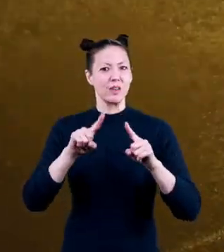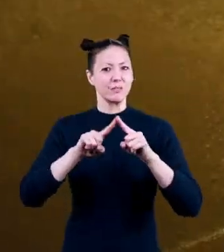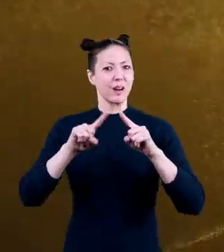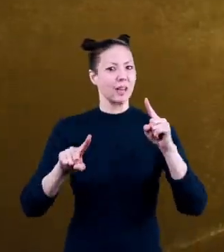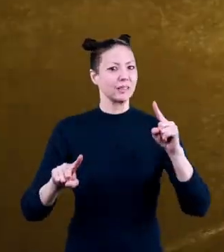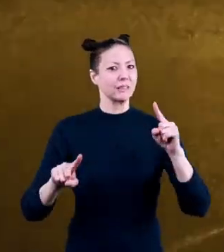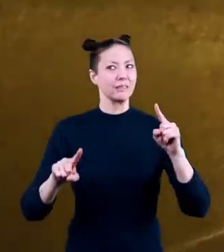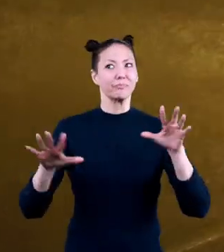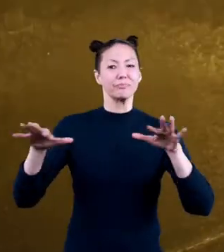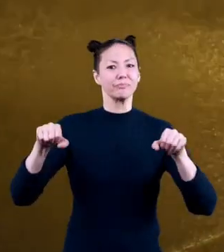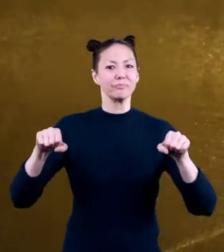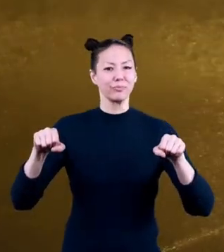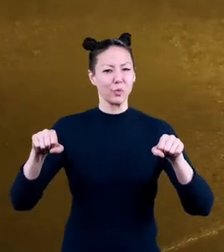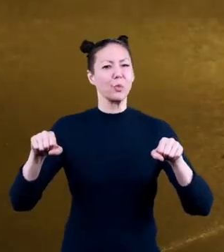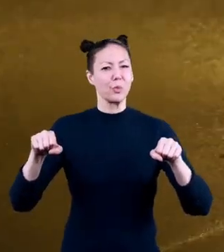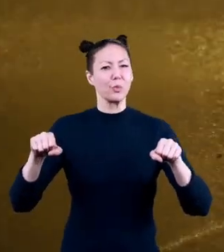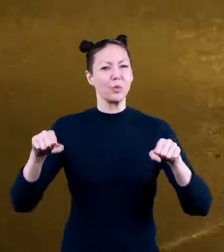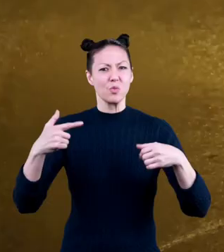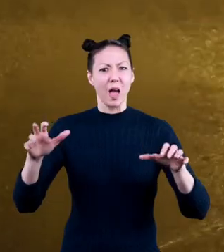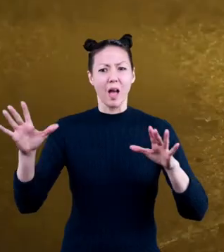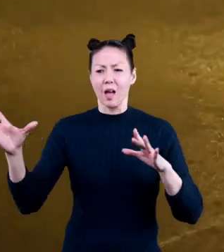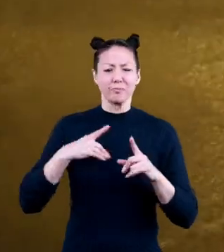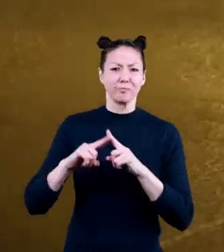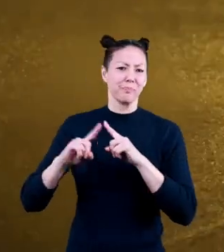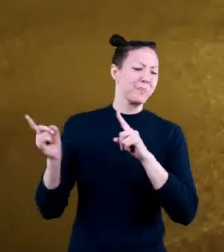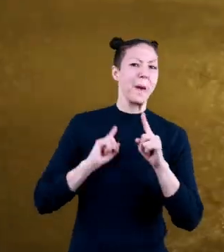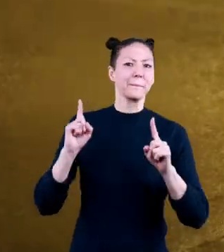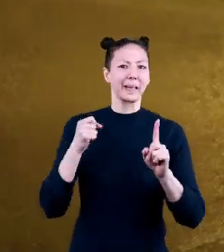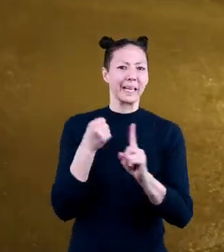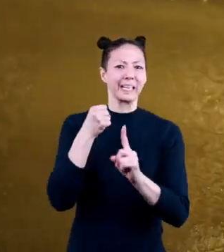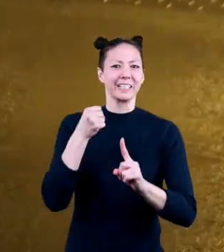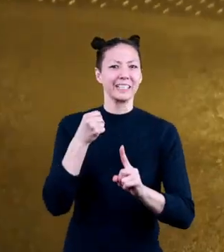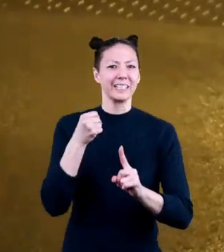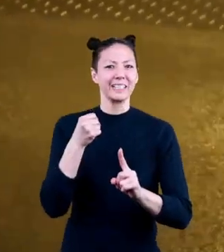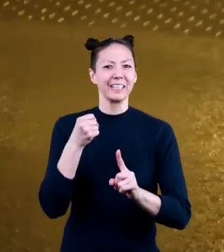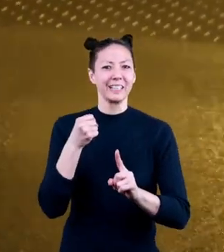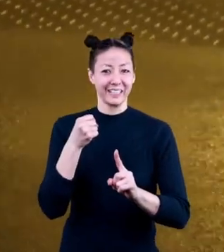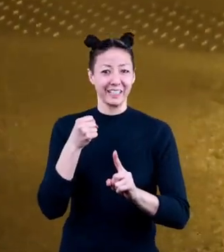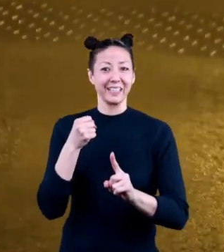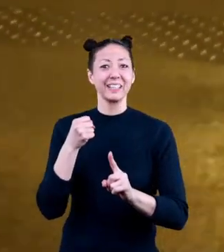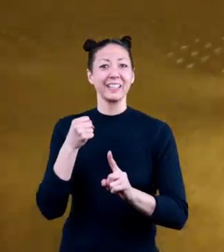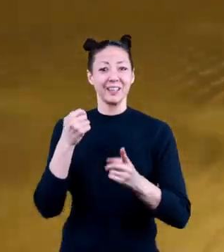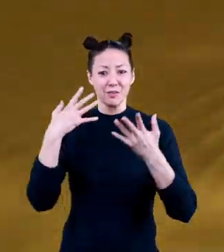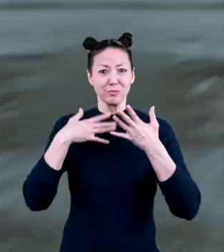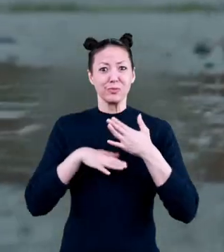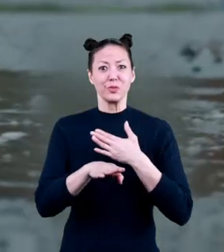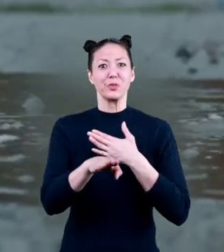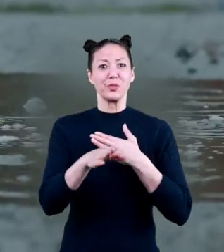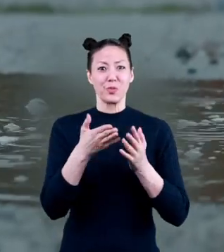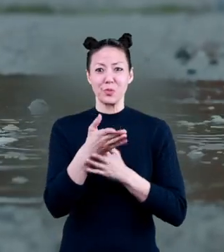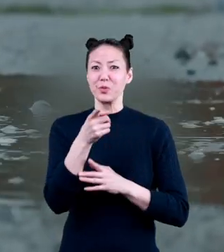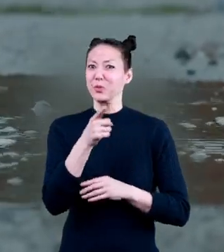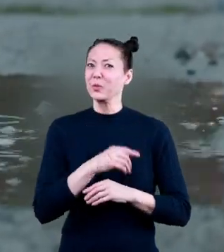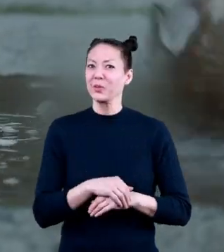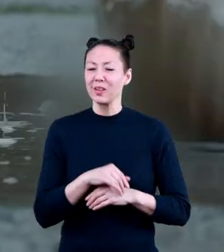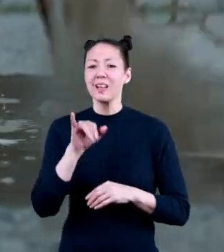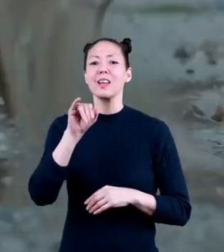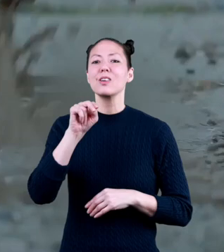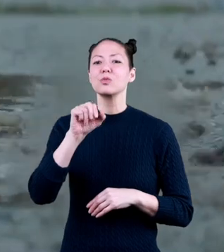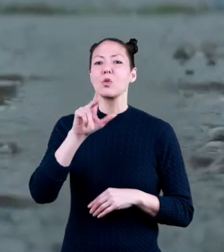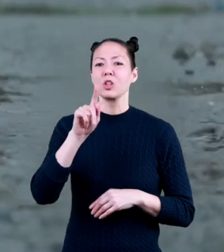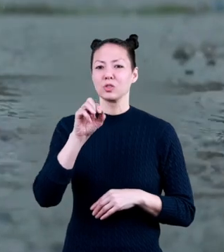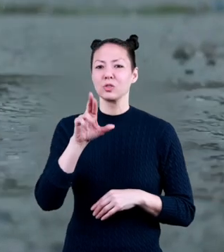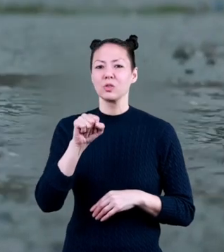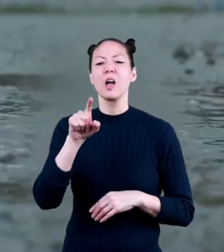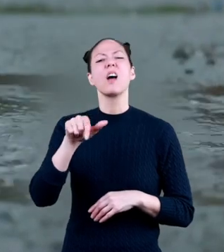lightning storm. You do not want an electric current flowing through you! Insulators, on